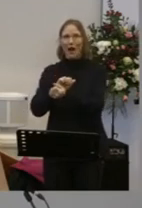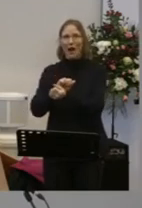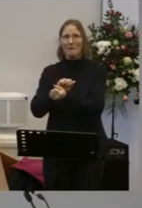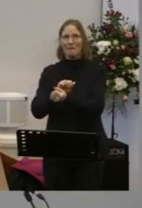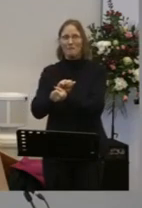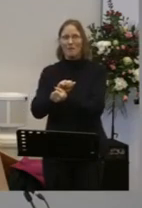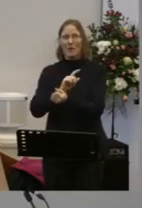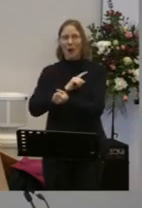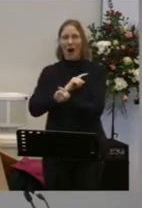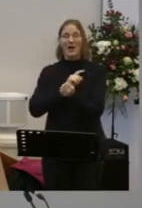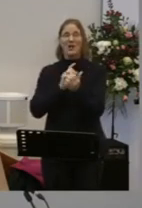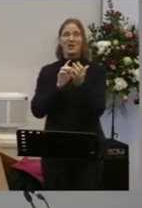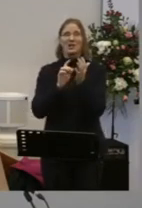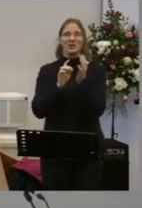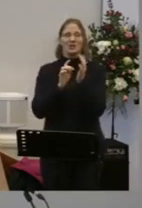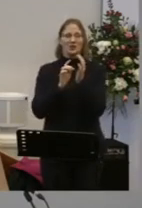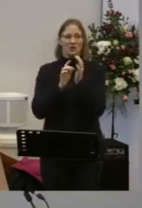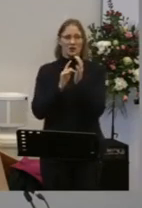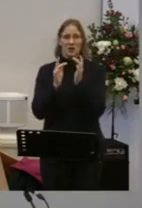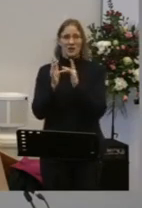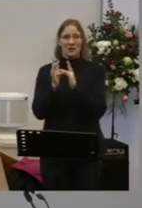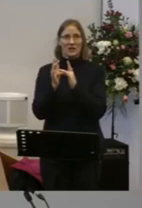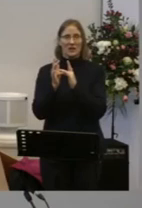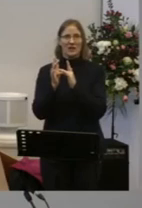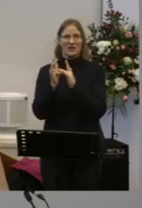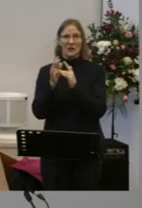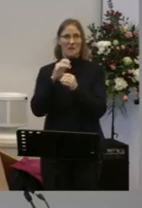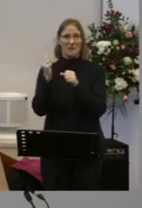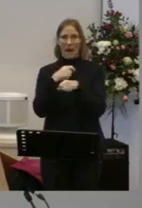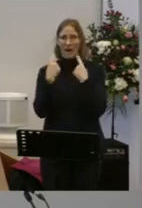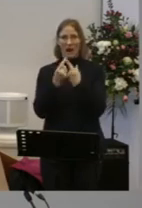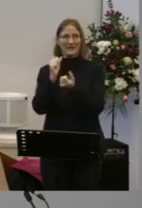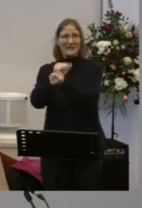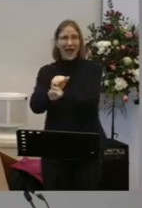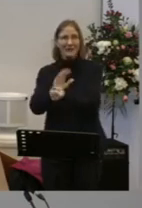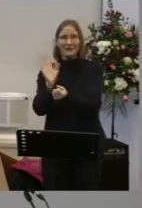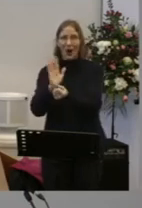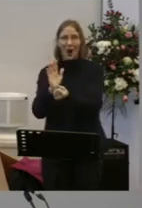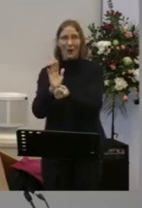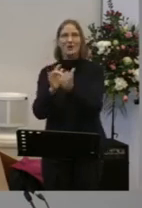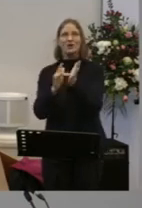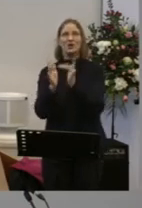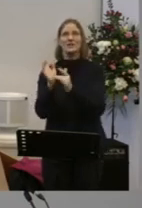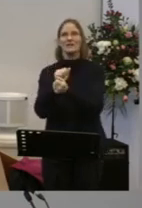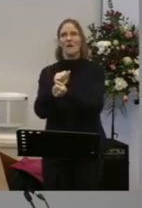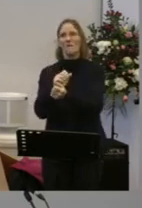Because Jesus doesn't Enslave you He frees you